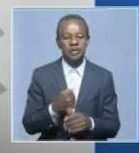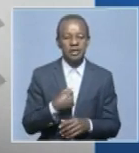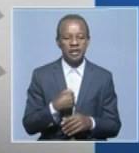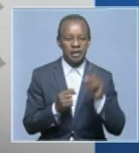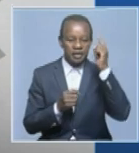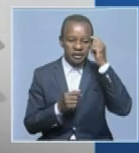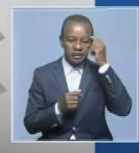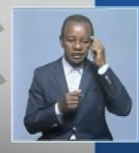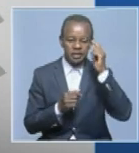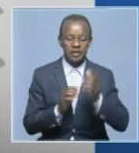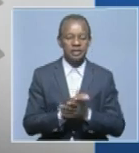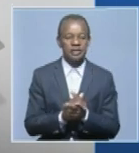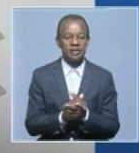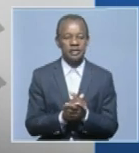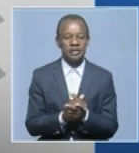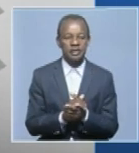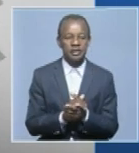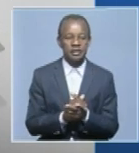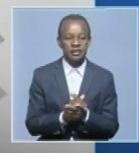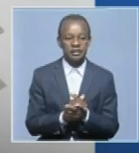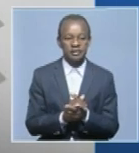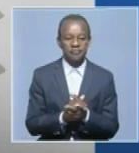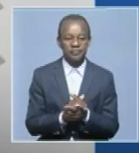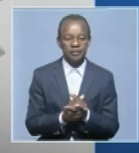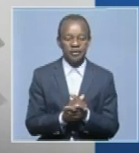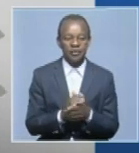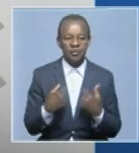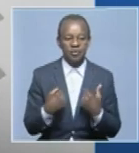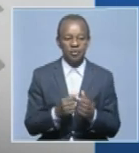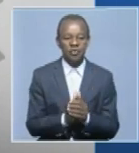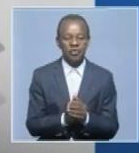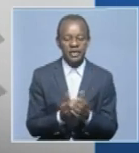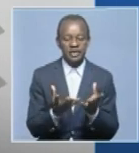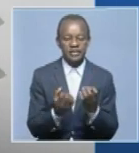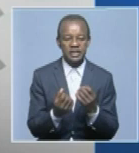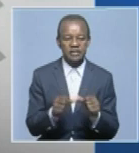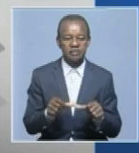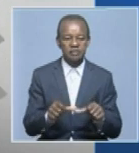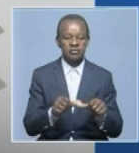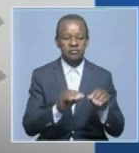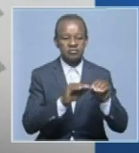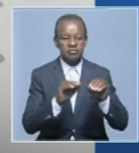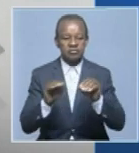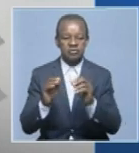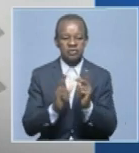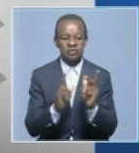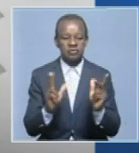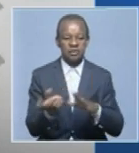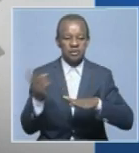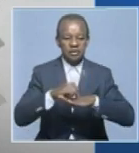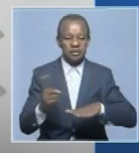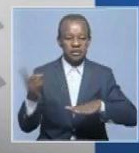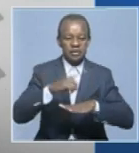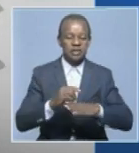multiplied or duplicated like in every day so that when the day